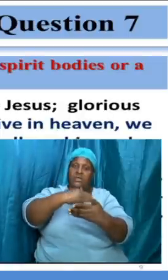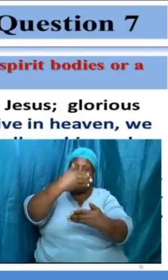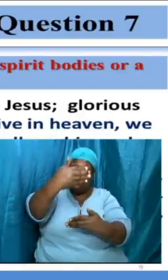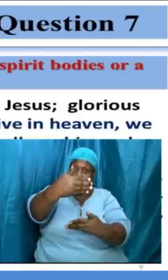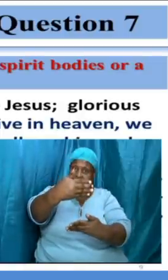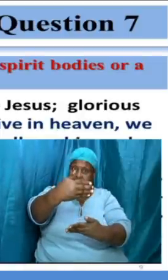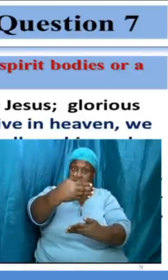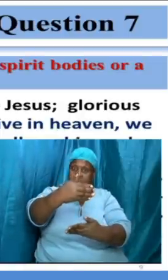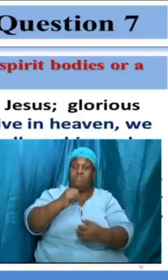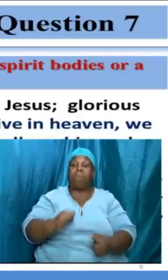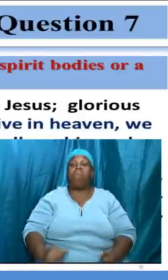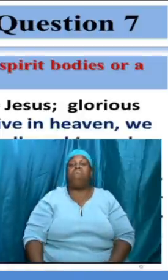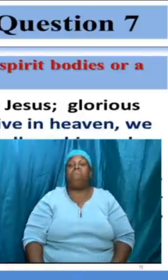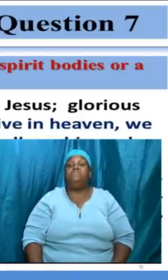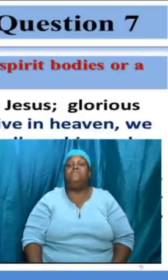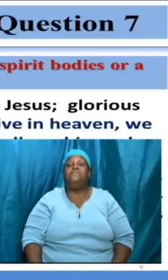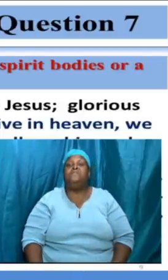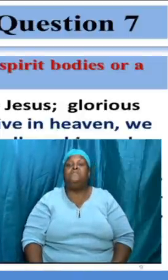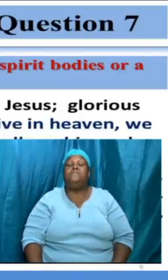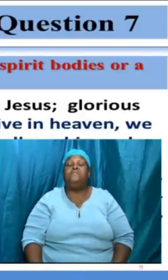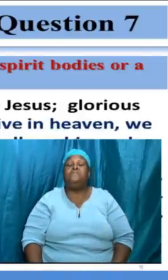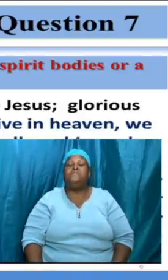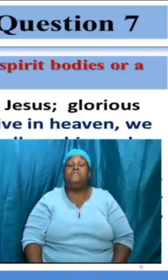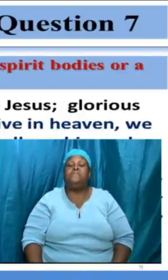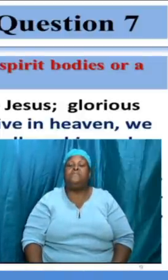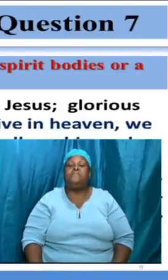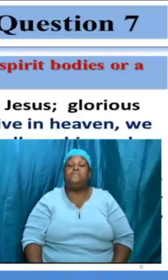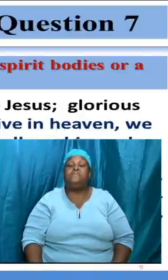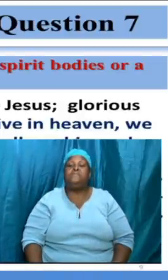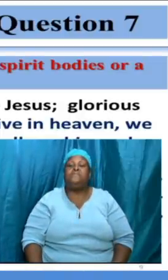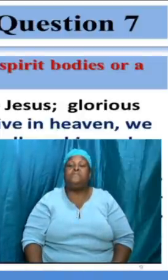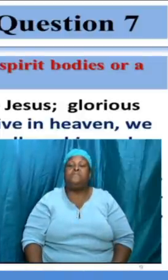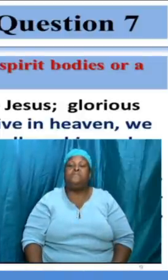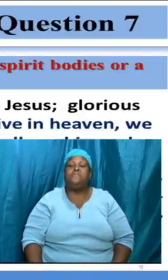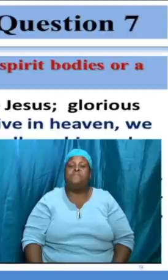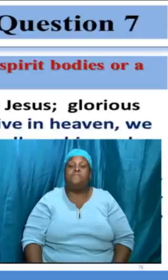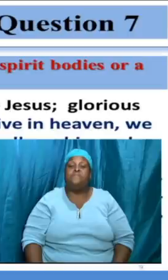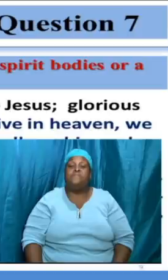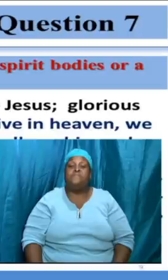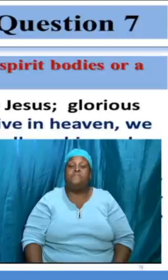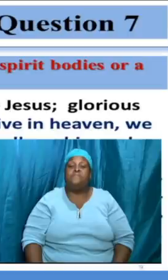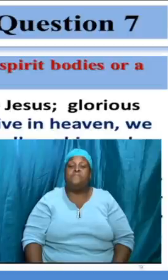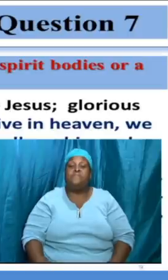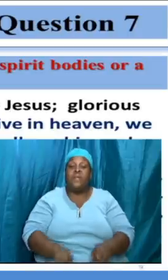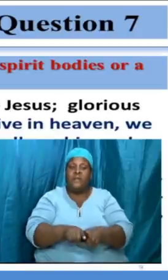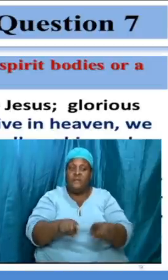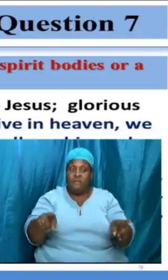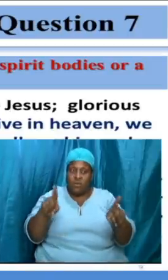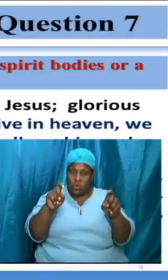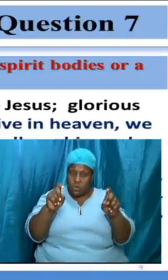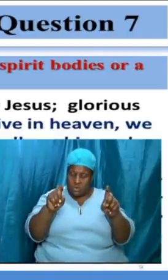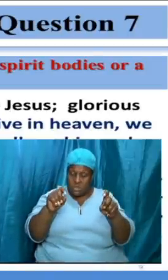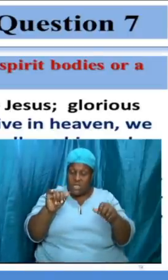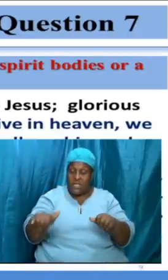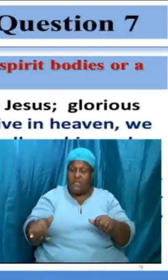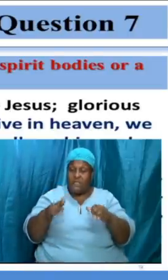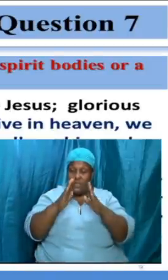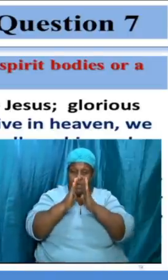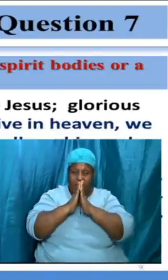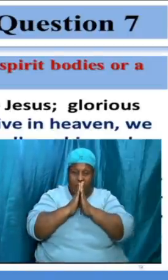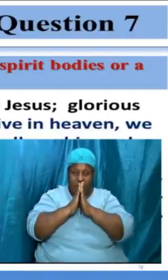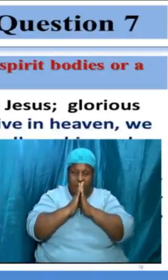the different questions that were being asked by other